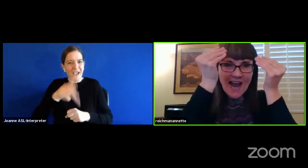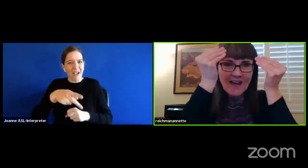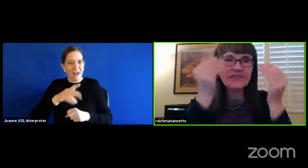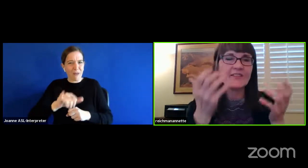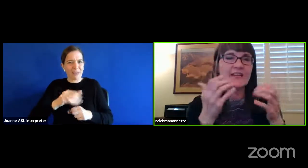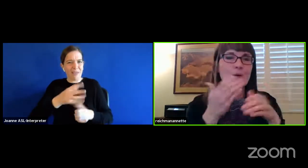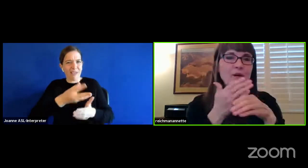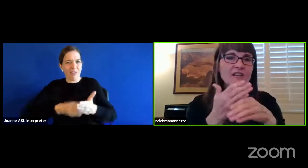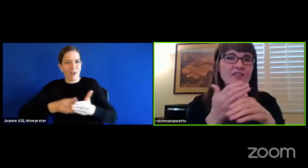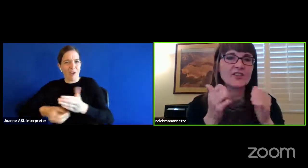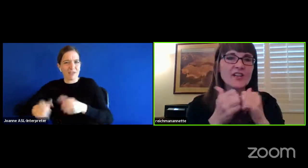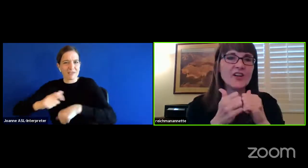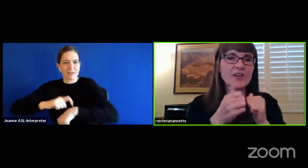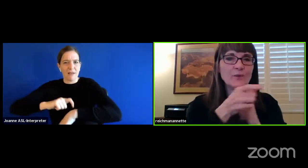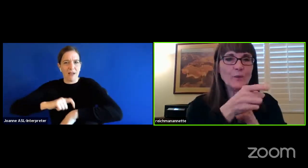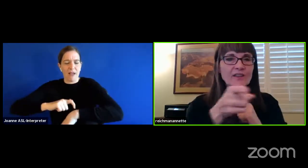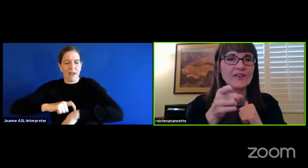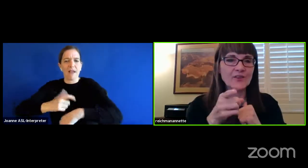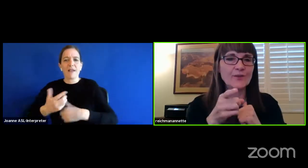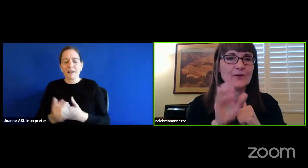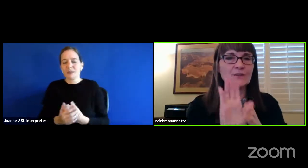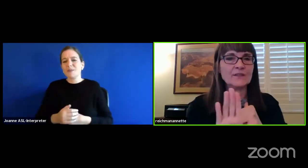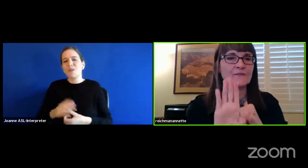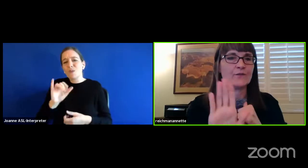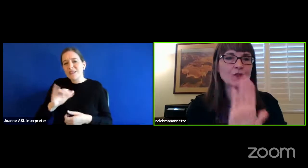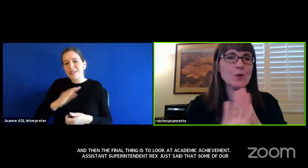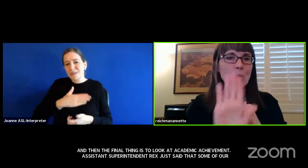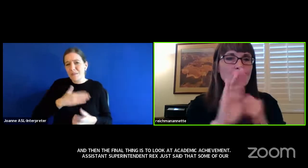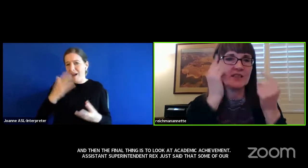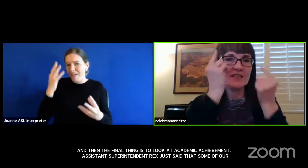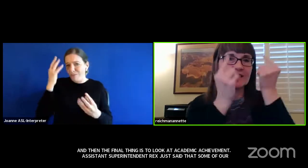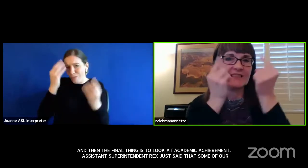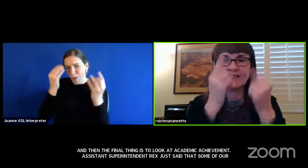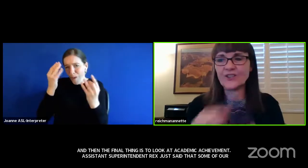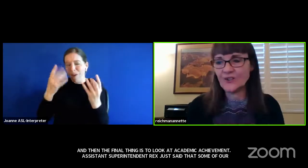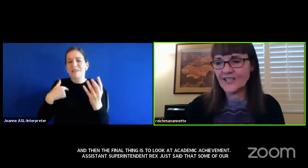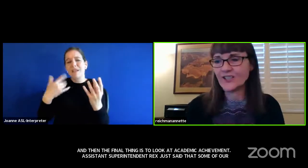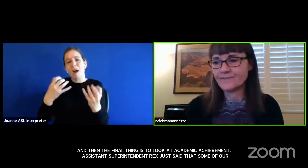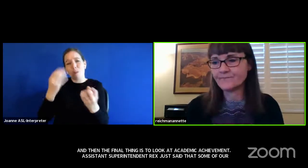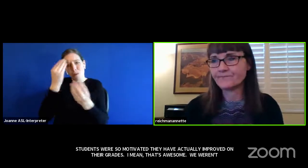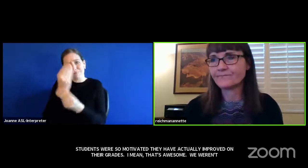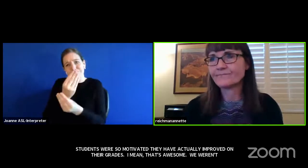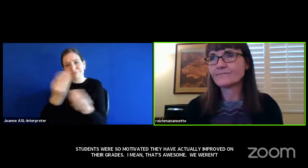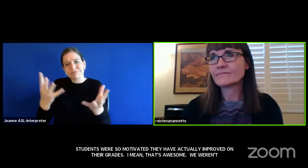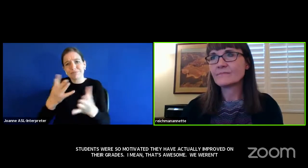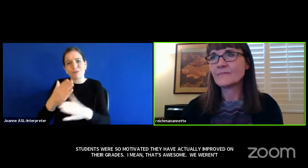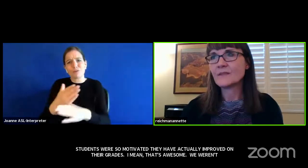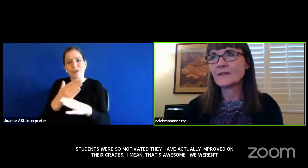I have that I wanted to share with you for your consideration.